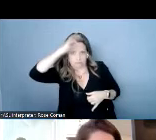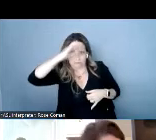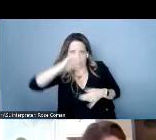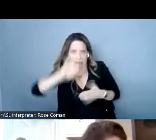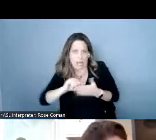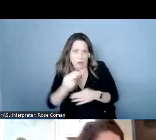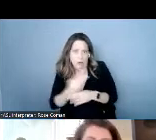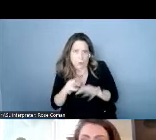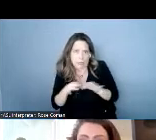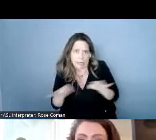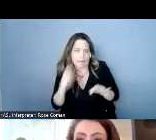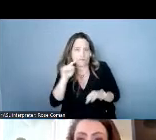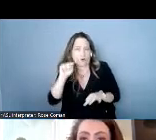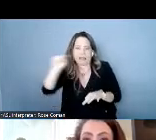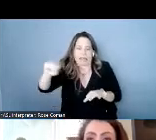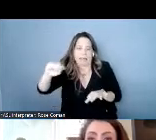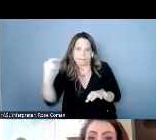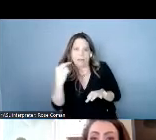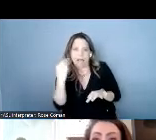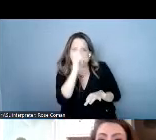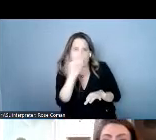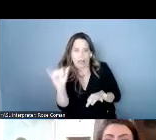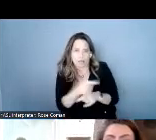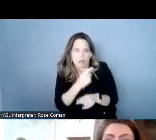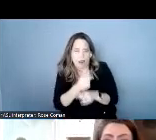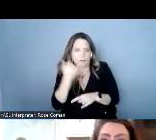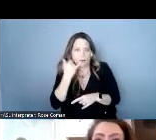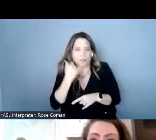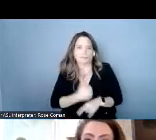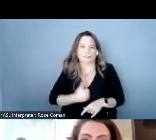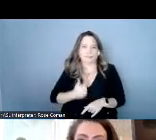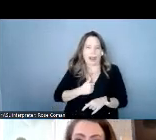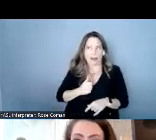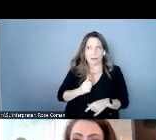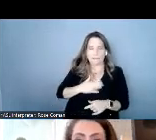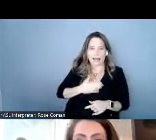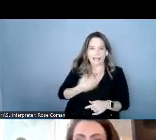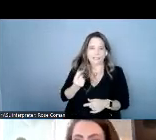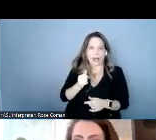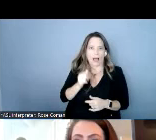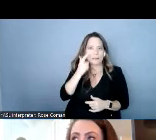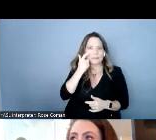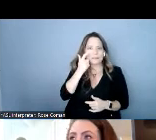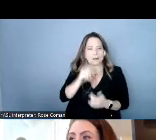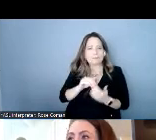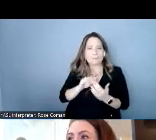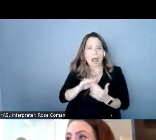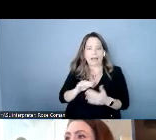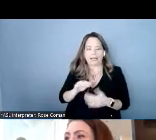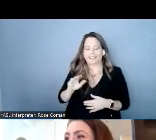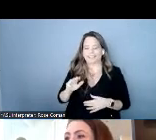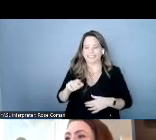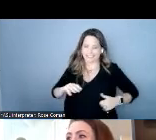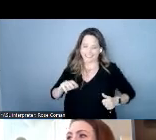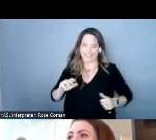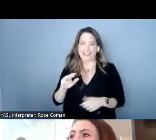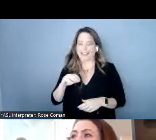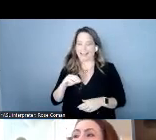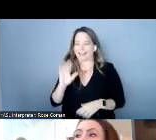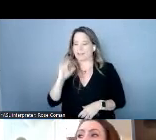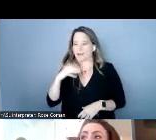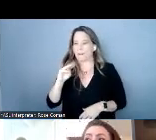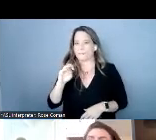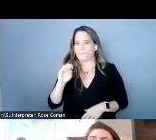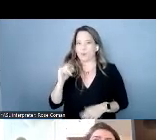call for them i apologize if you hear my dog you're whining he is in some kind of a mood today um